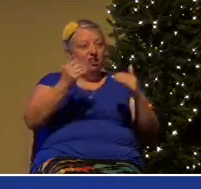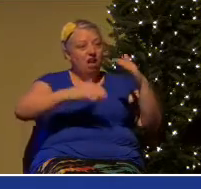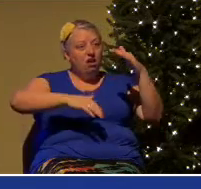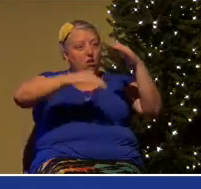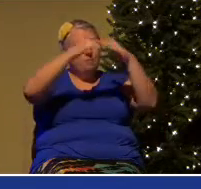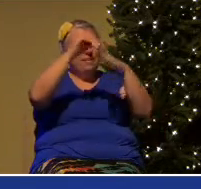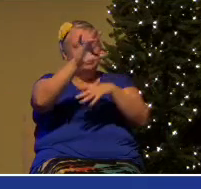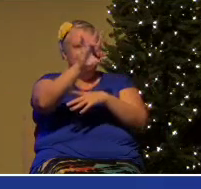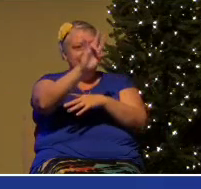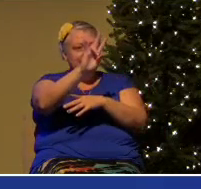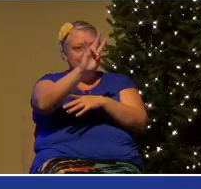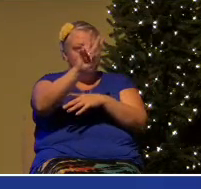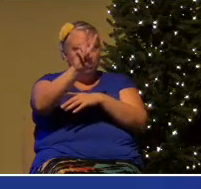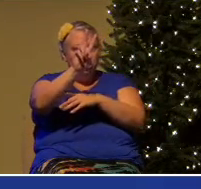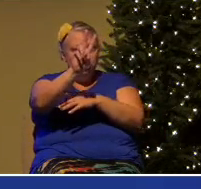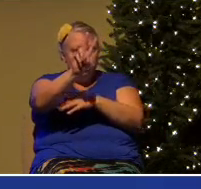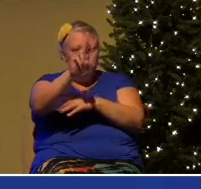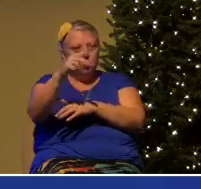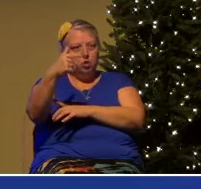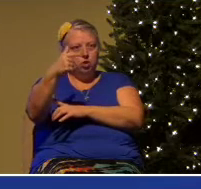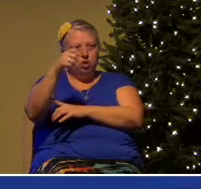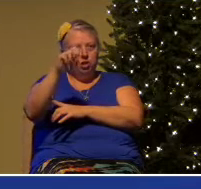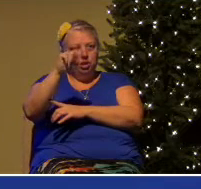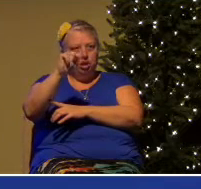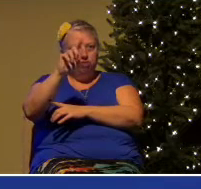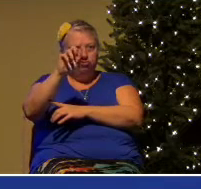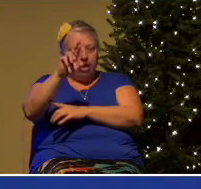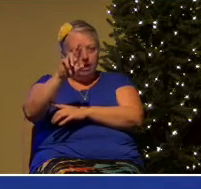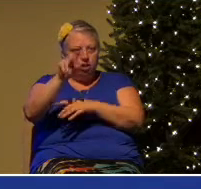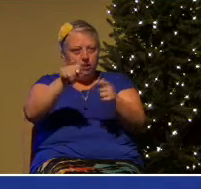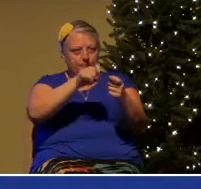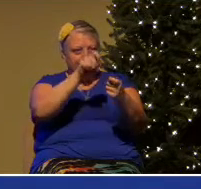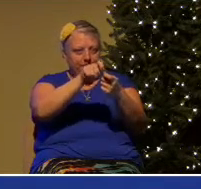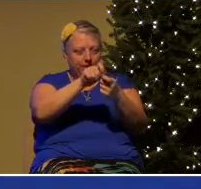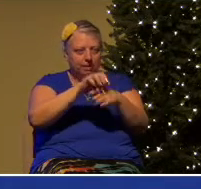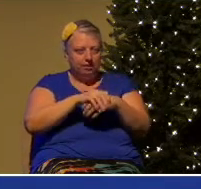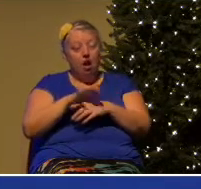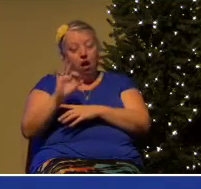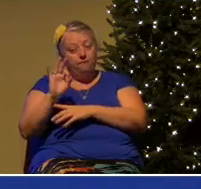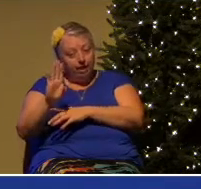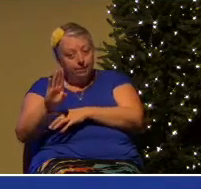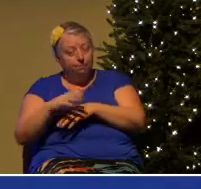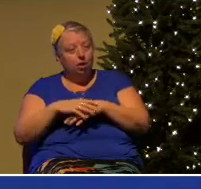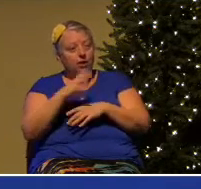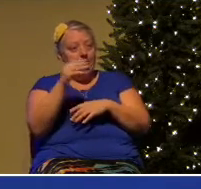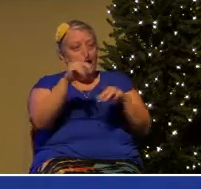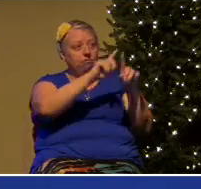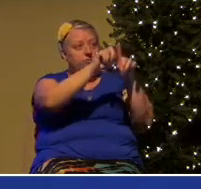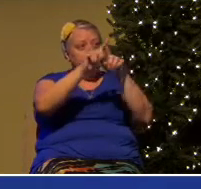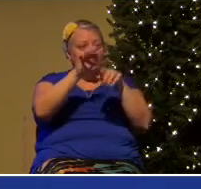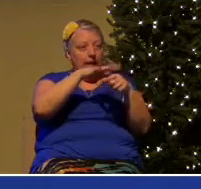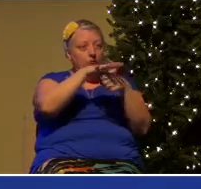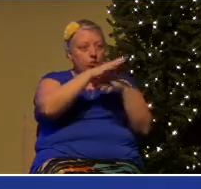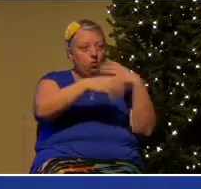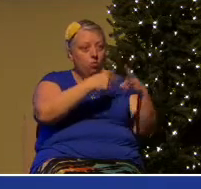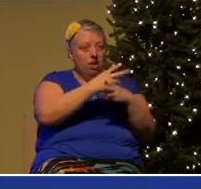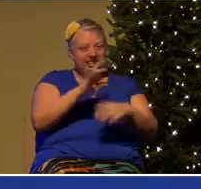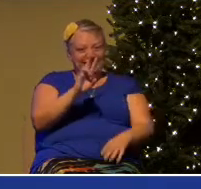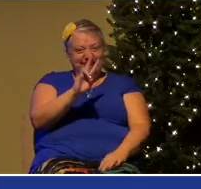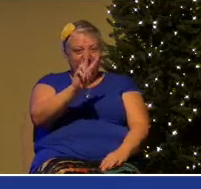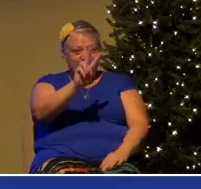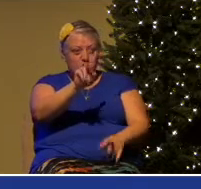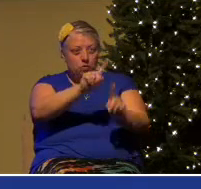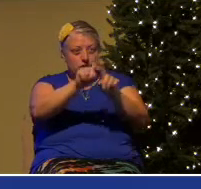gender specifications on Facebook in parts of the world. If I want to